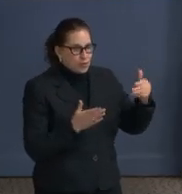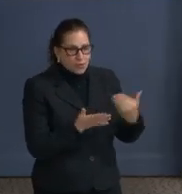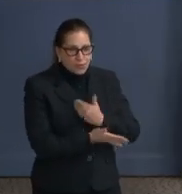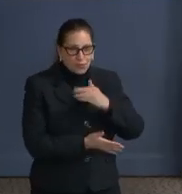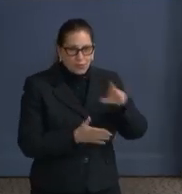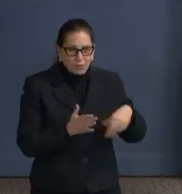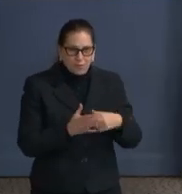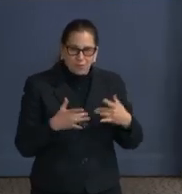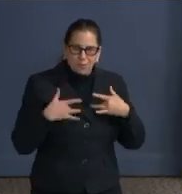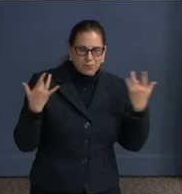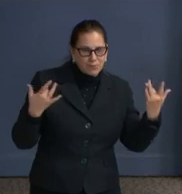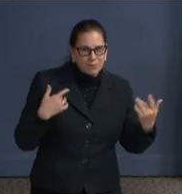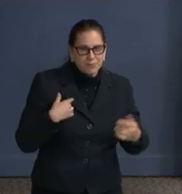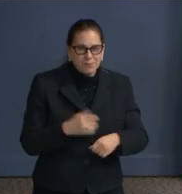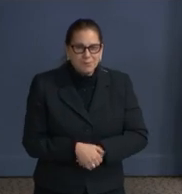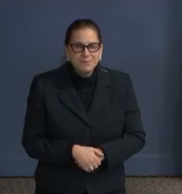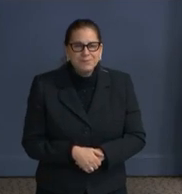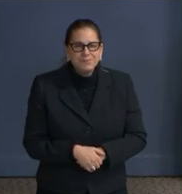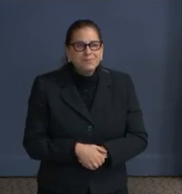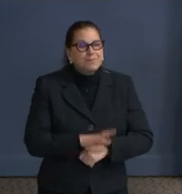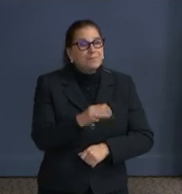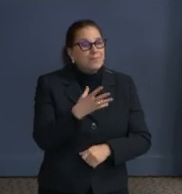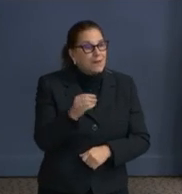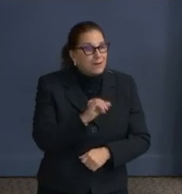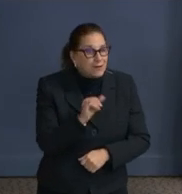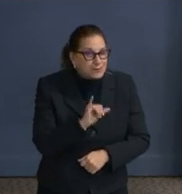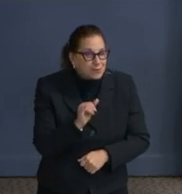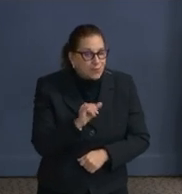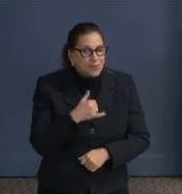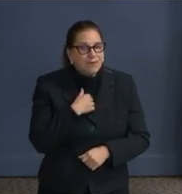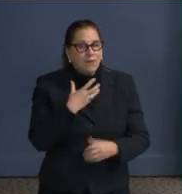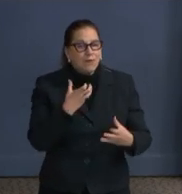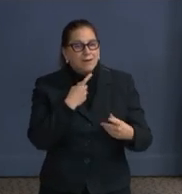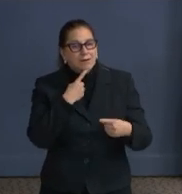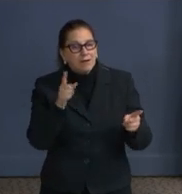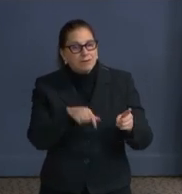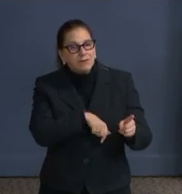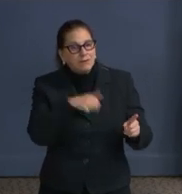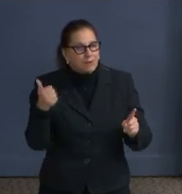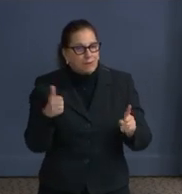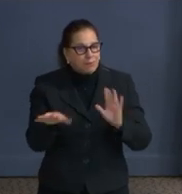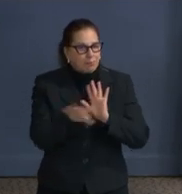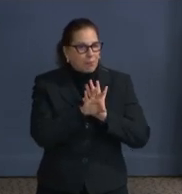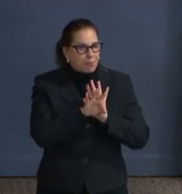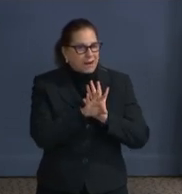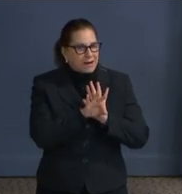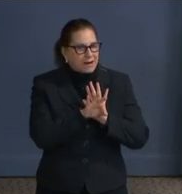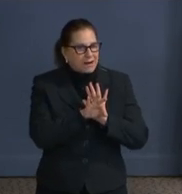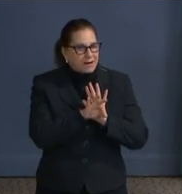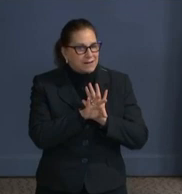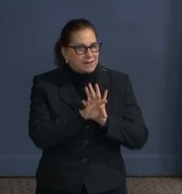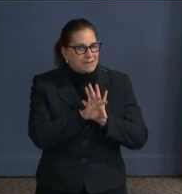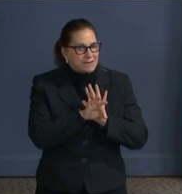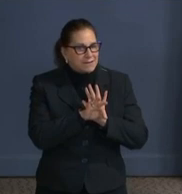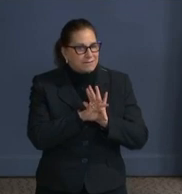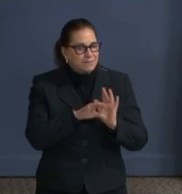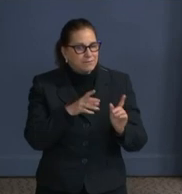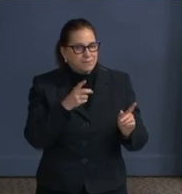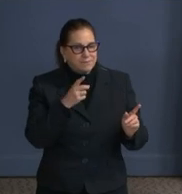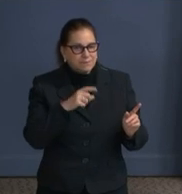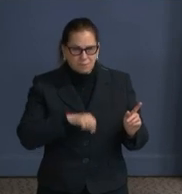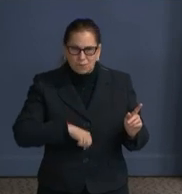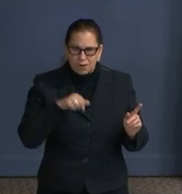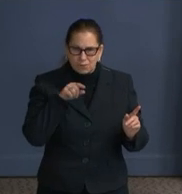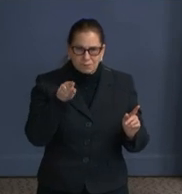I also want to announce the appointment, and we are all very proud, of Dr. Francisco